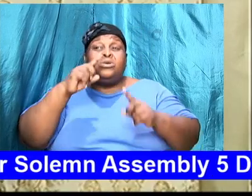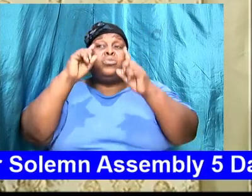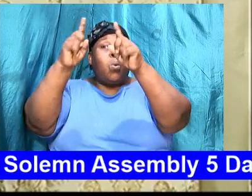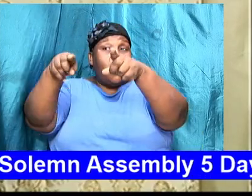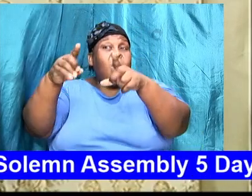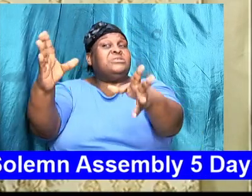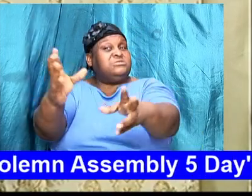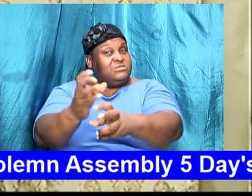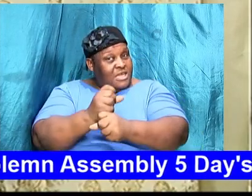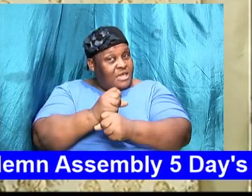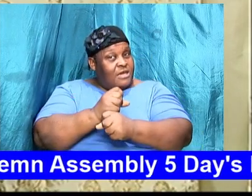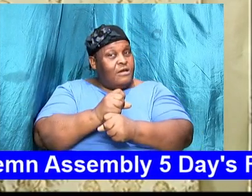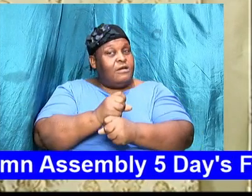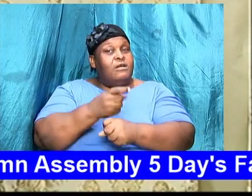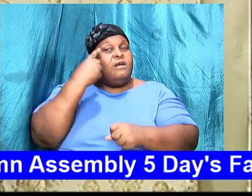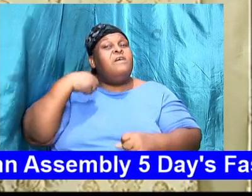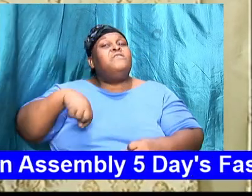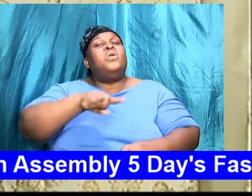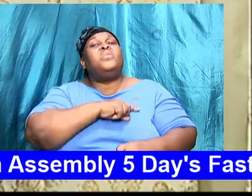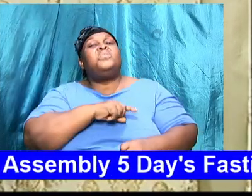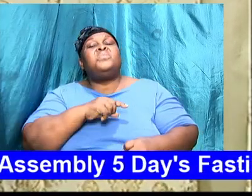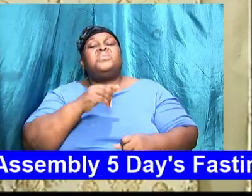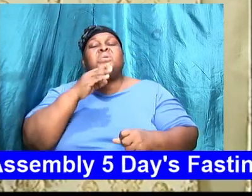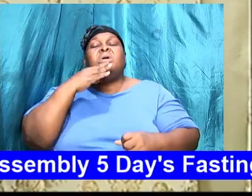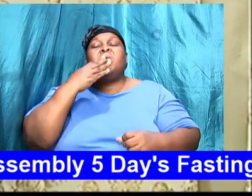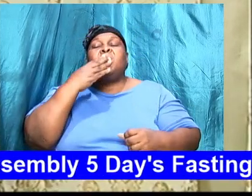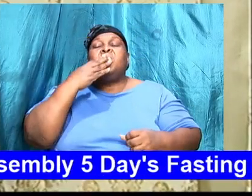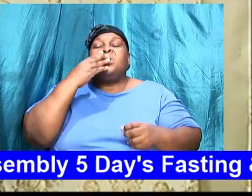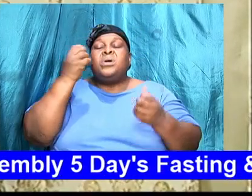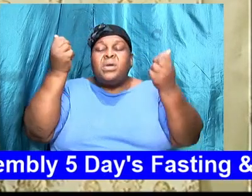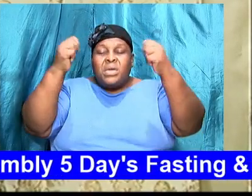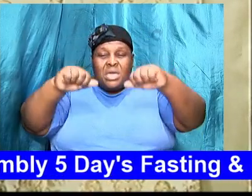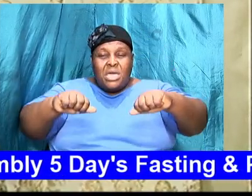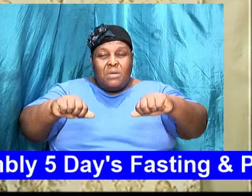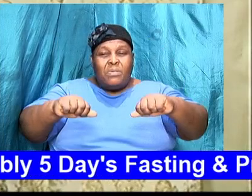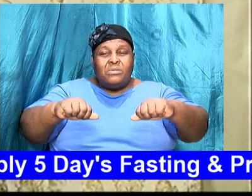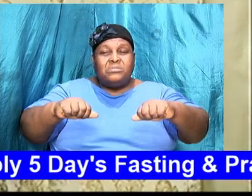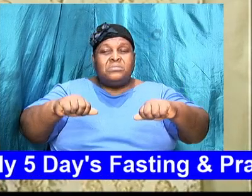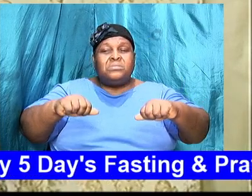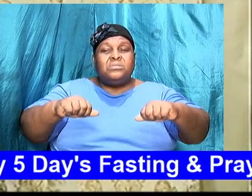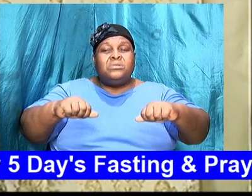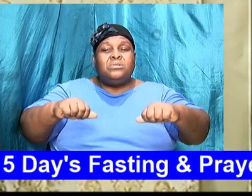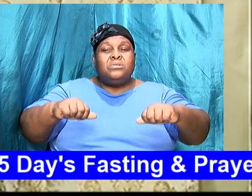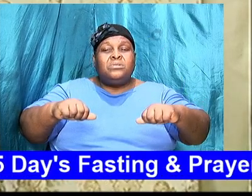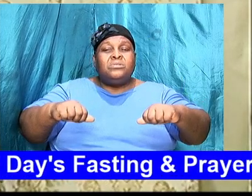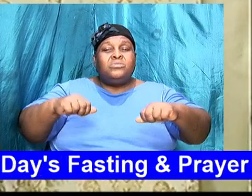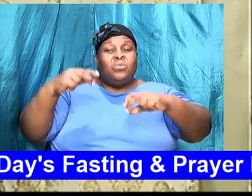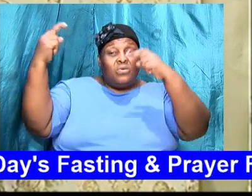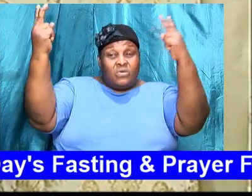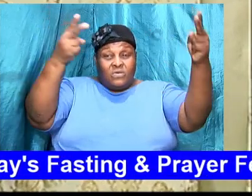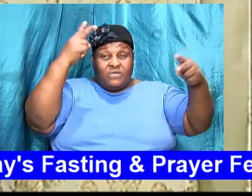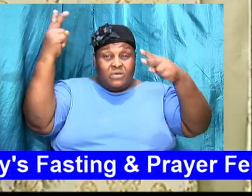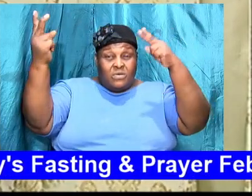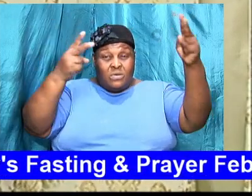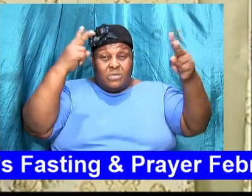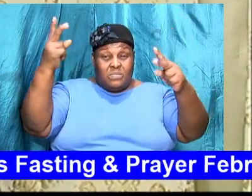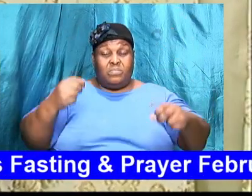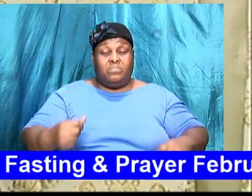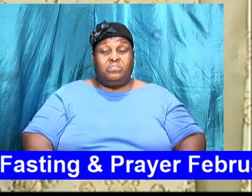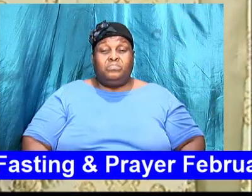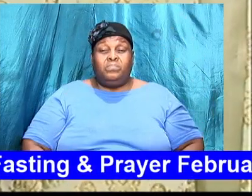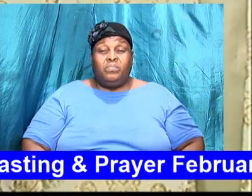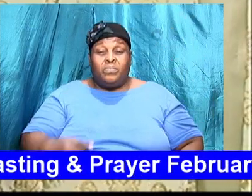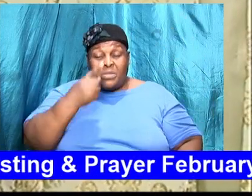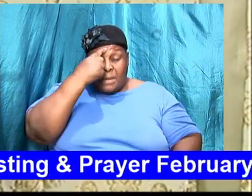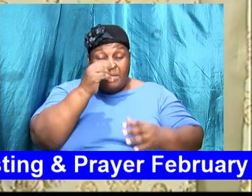we are well able to overcome. And that is Numbers 14, 6 to 7. Believe in the